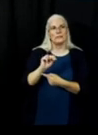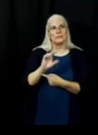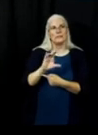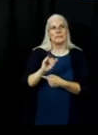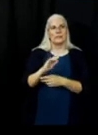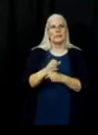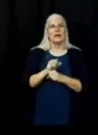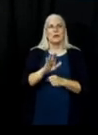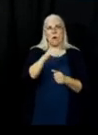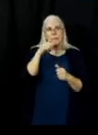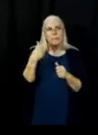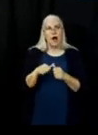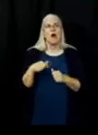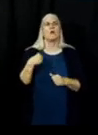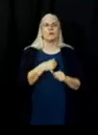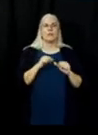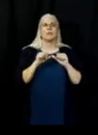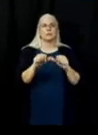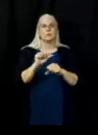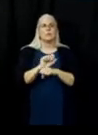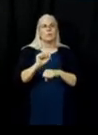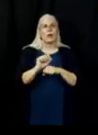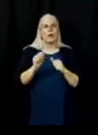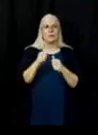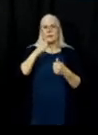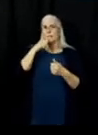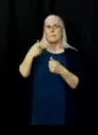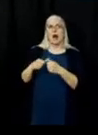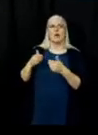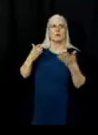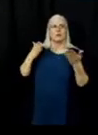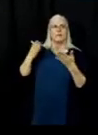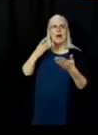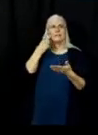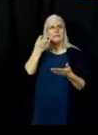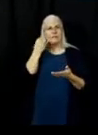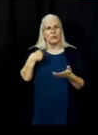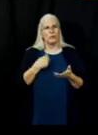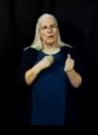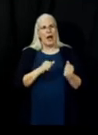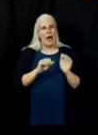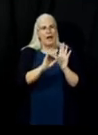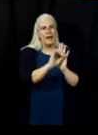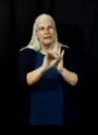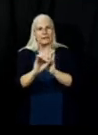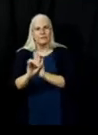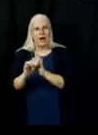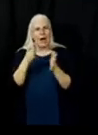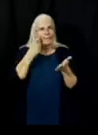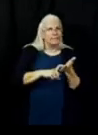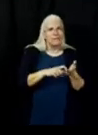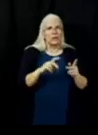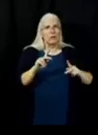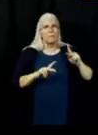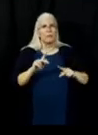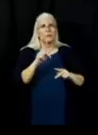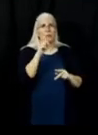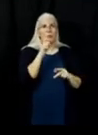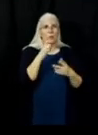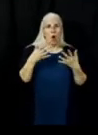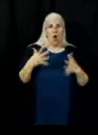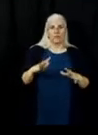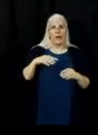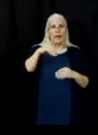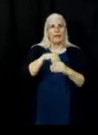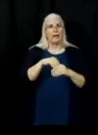the U.S. Postal Service to see if we could identify folks that are in shelters and possibly be able to transfer that